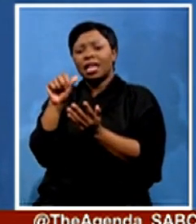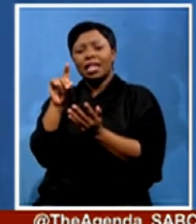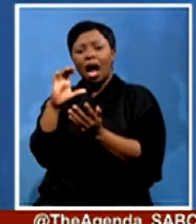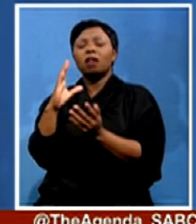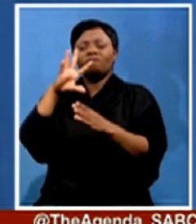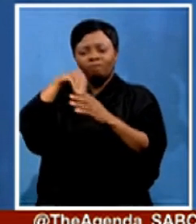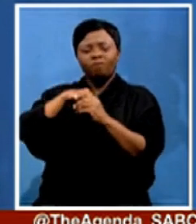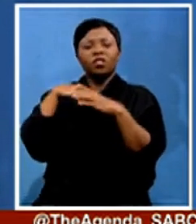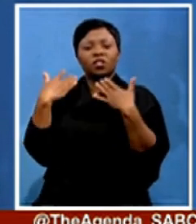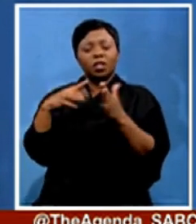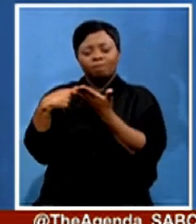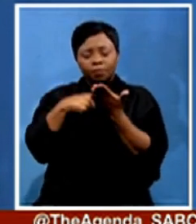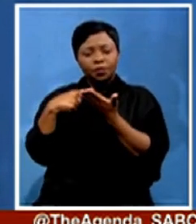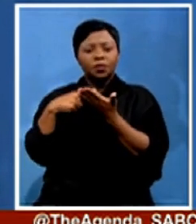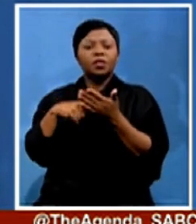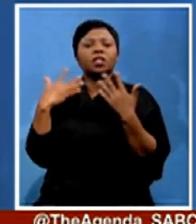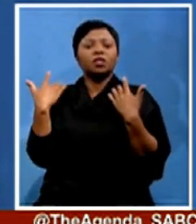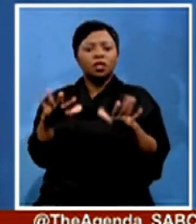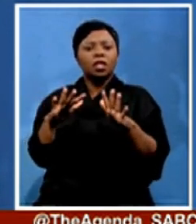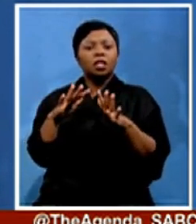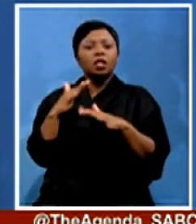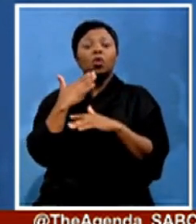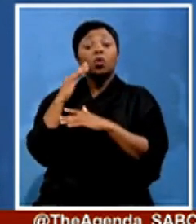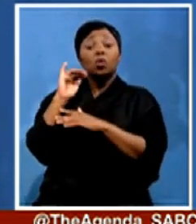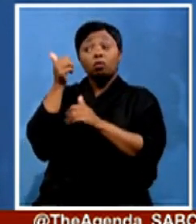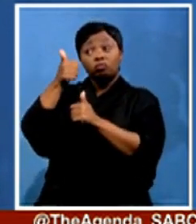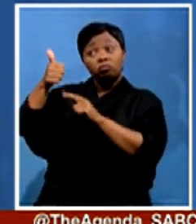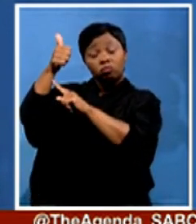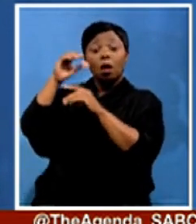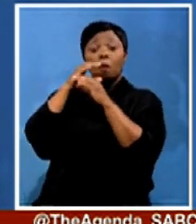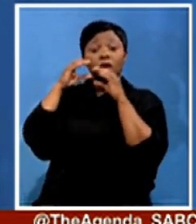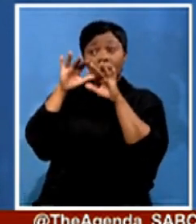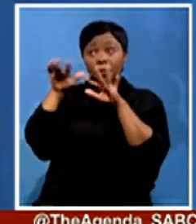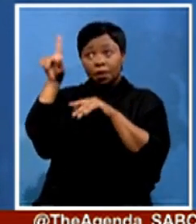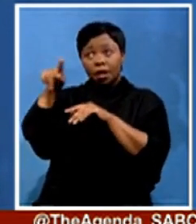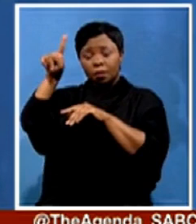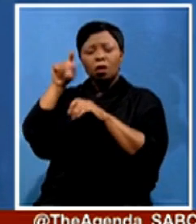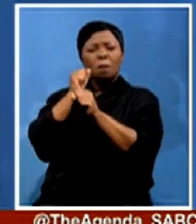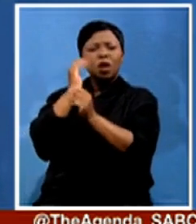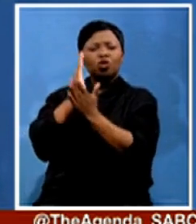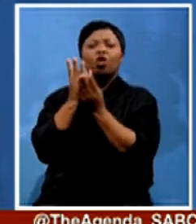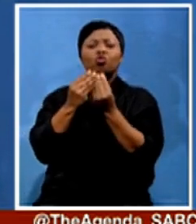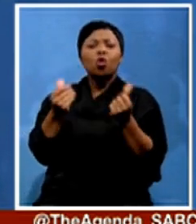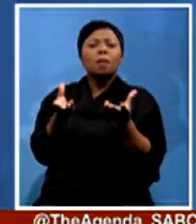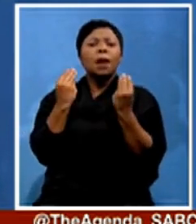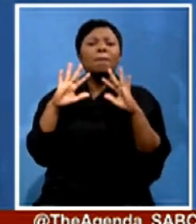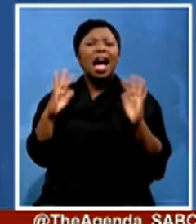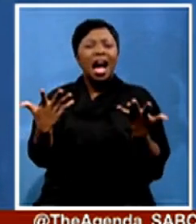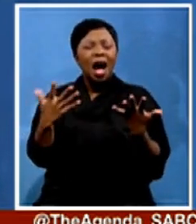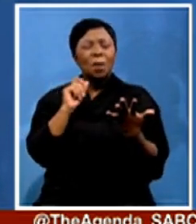Mozambican authorities on how they can find solutions to the challenges in Mozambique caused by these terrorist